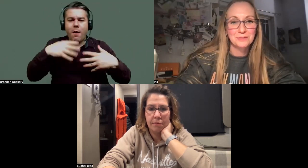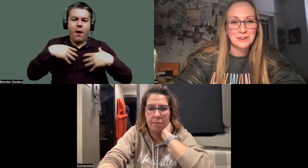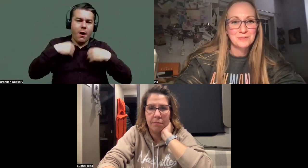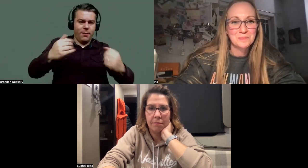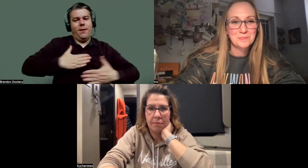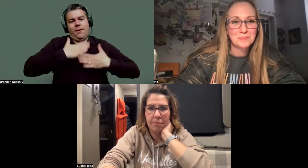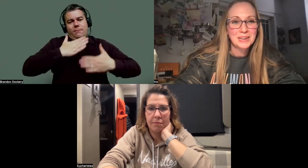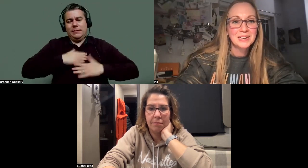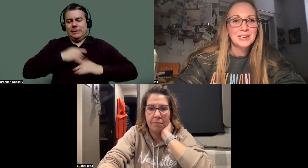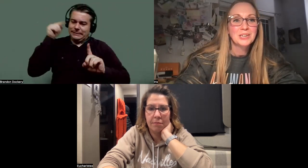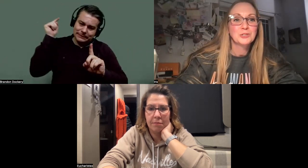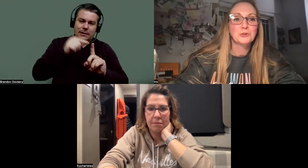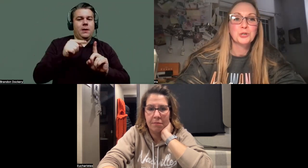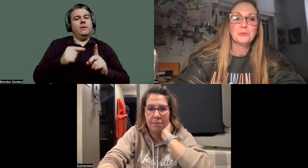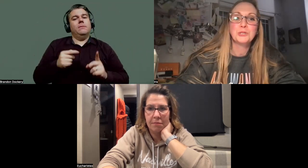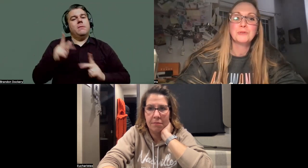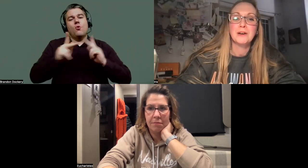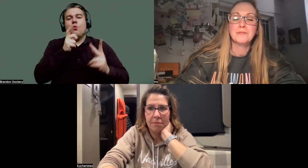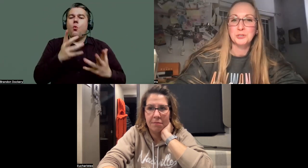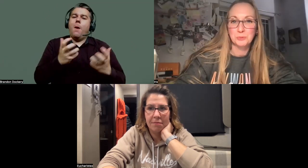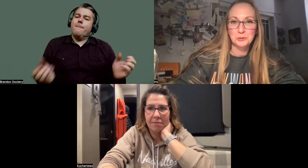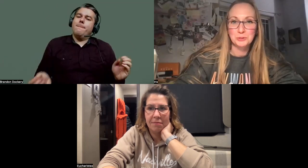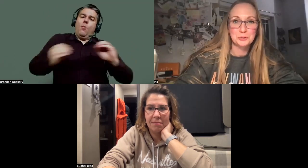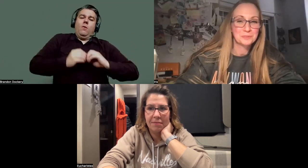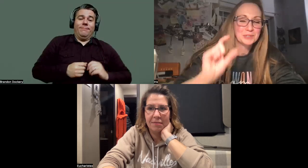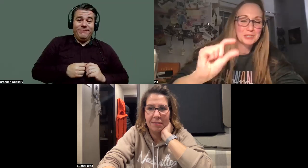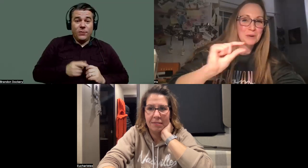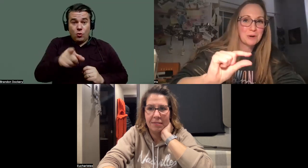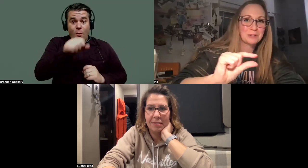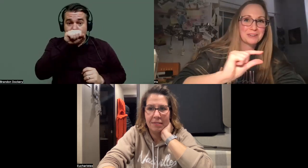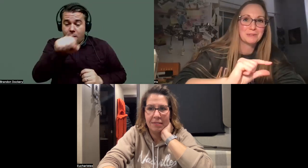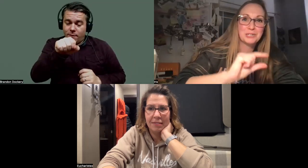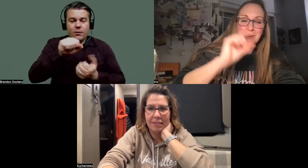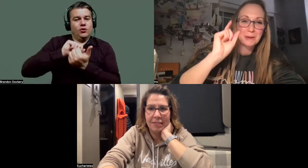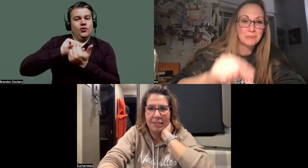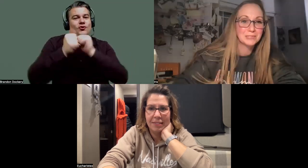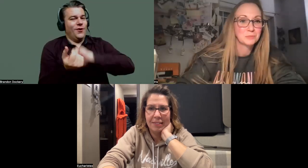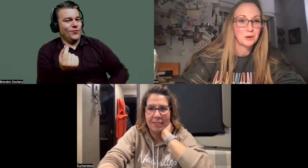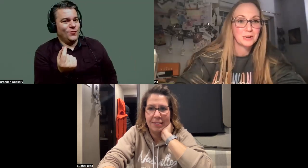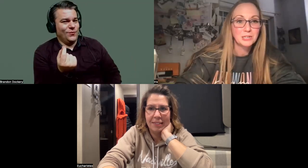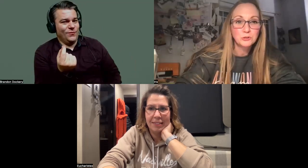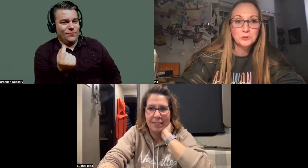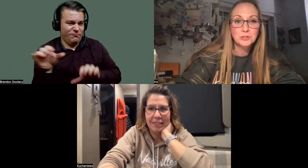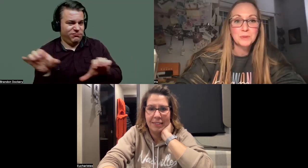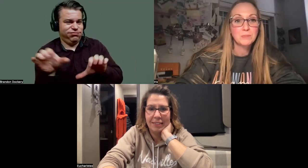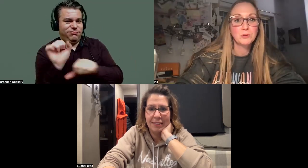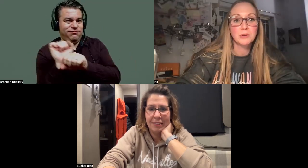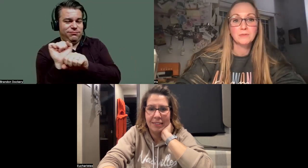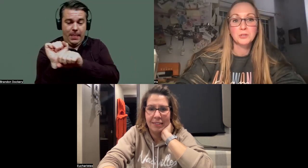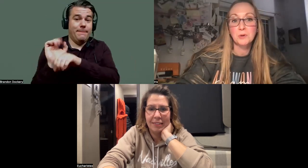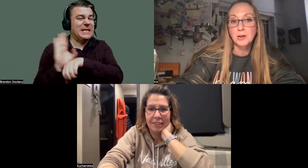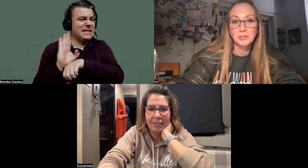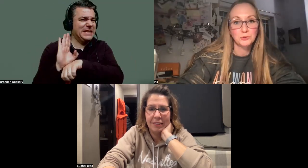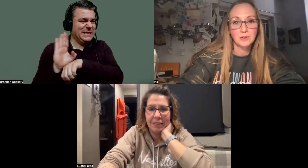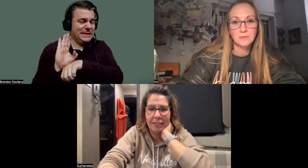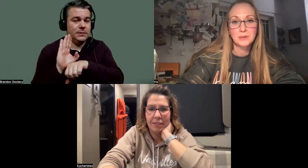out of life. So turn what you love into what you do. This is that part that I was sharing, that business part. Introduce the people you